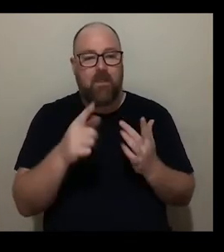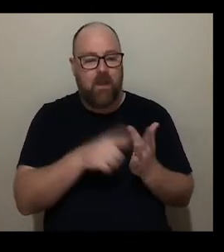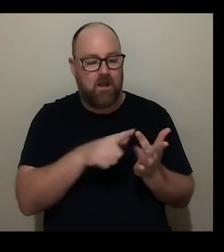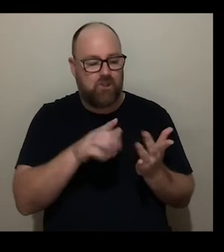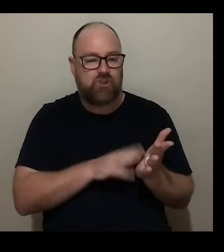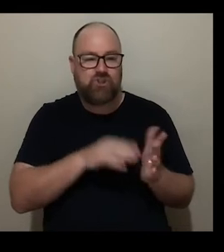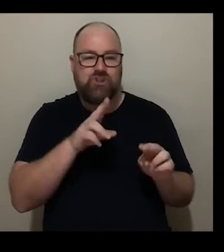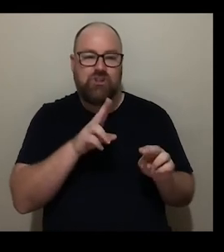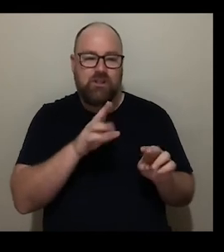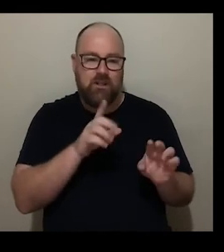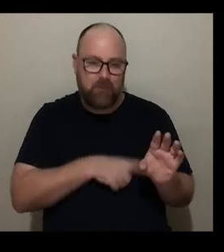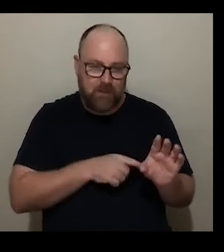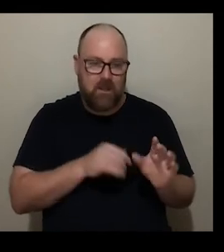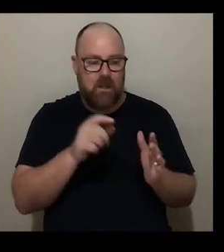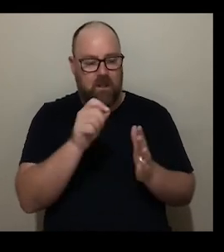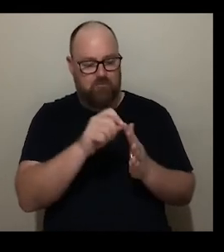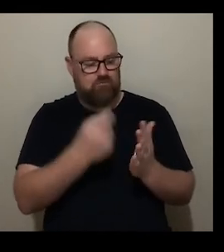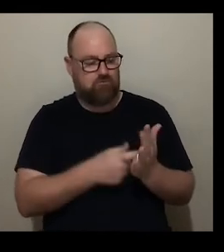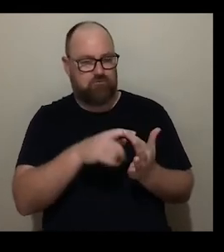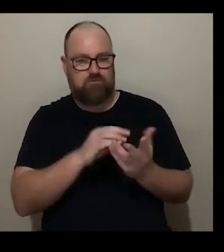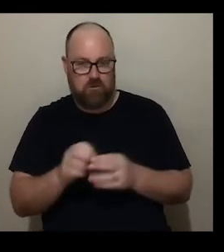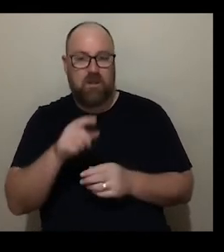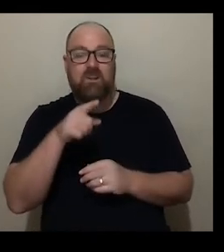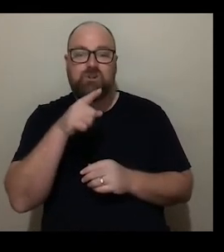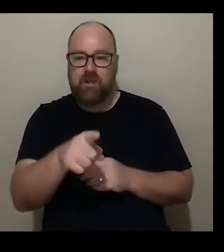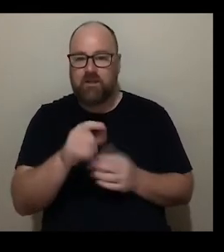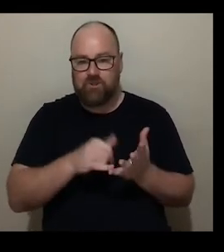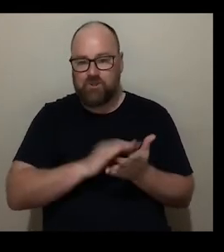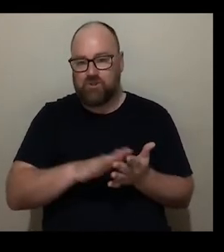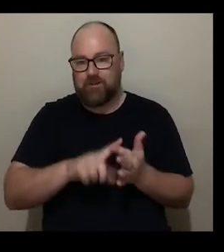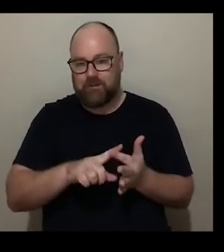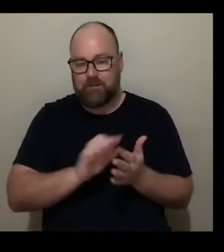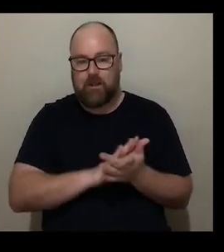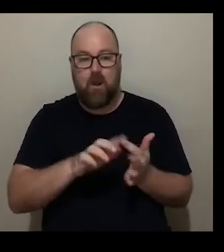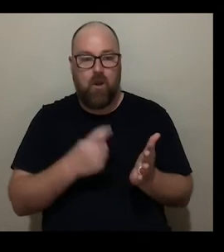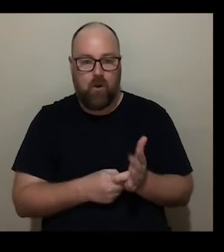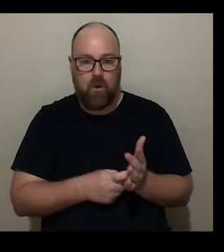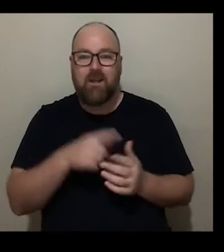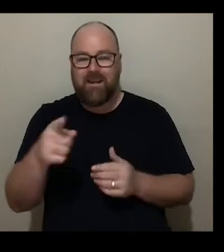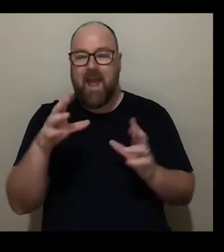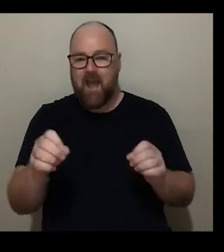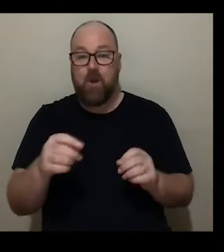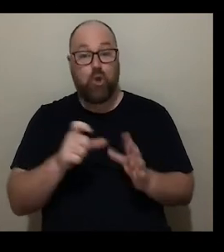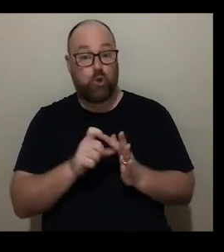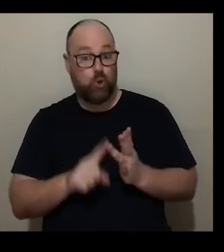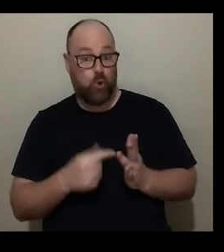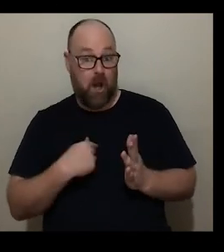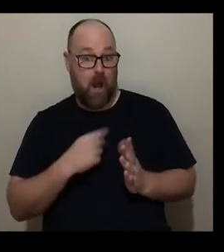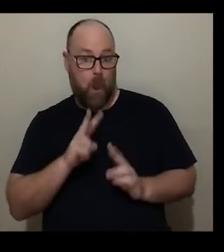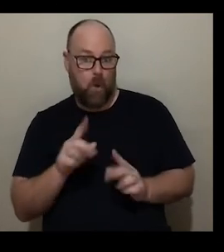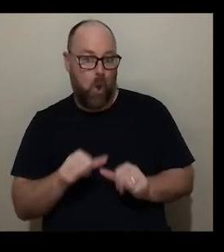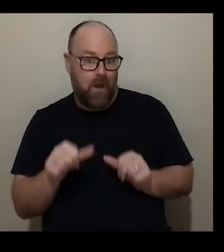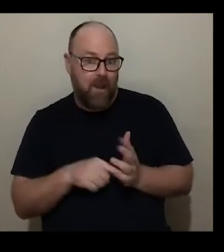jamisha prescott again uses she they as a visual artist and created a piece for us do i look okay to you and they were